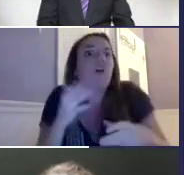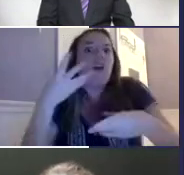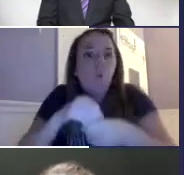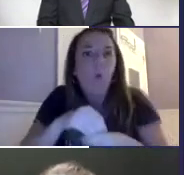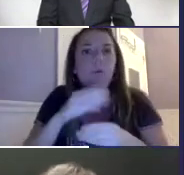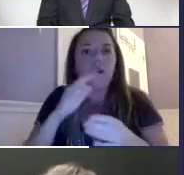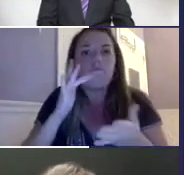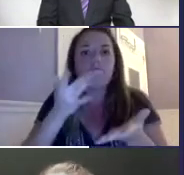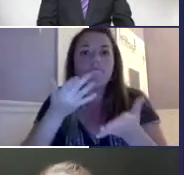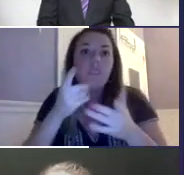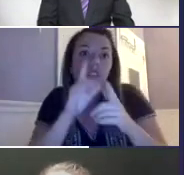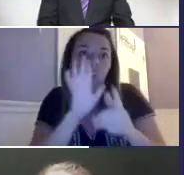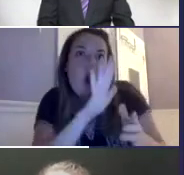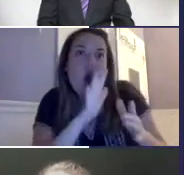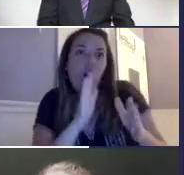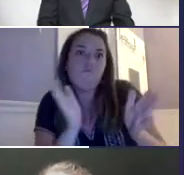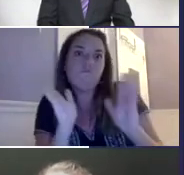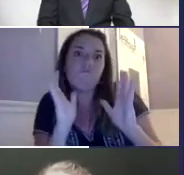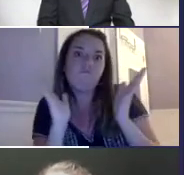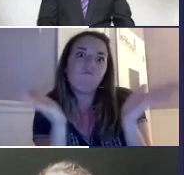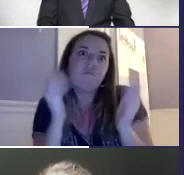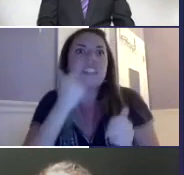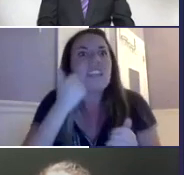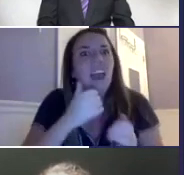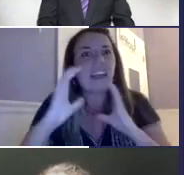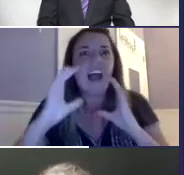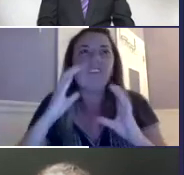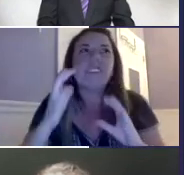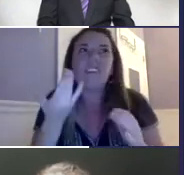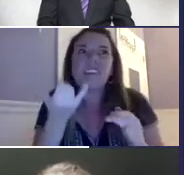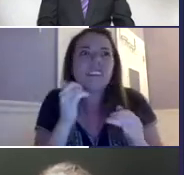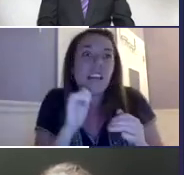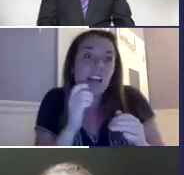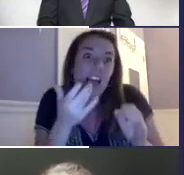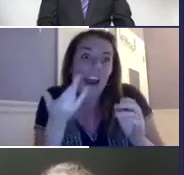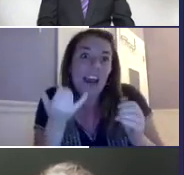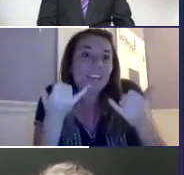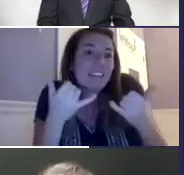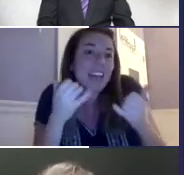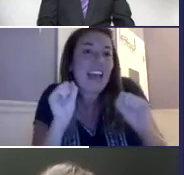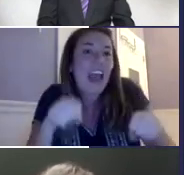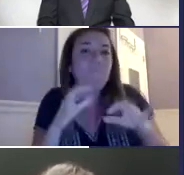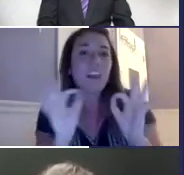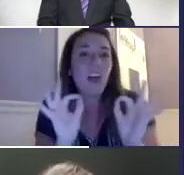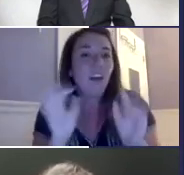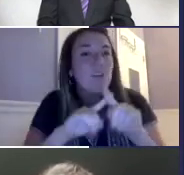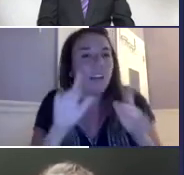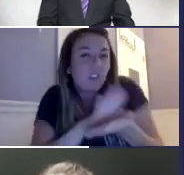talk to the assistant directly. And which was so nice because that way I could be included in their everyday day-to-day conversation.